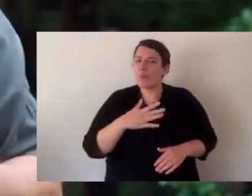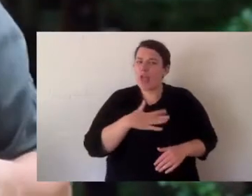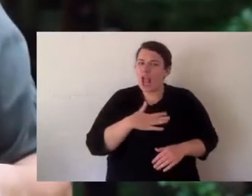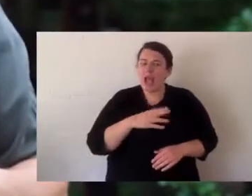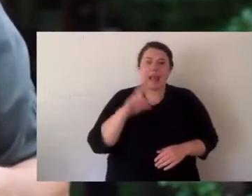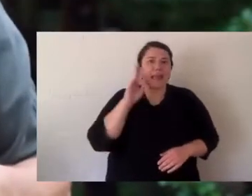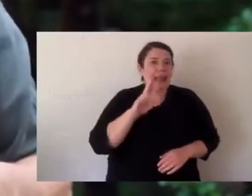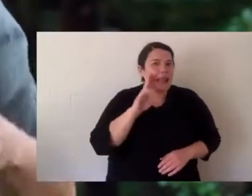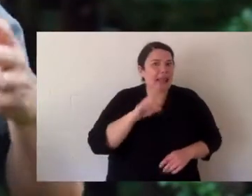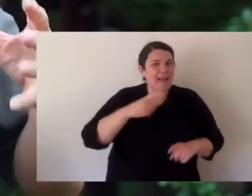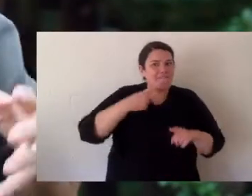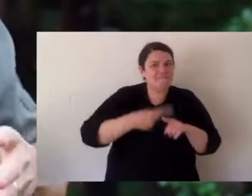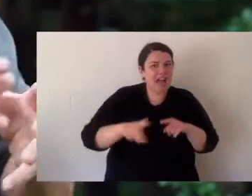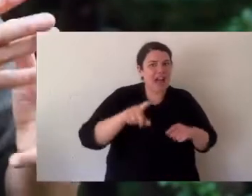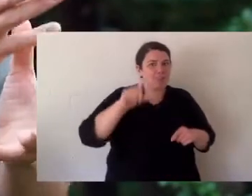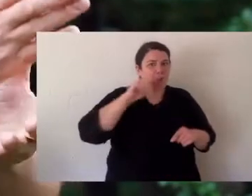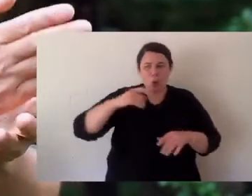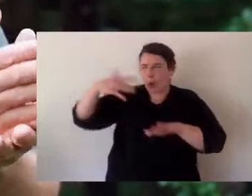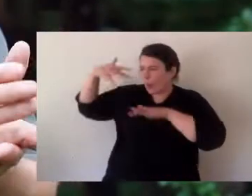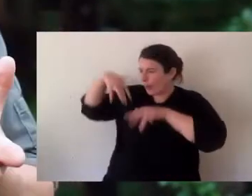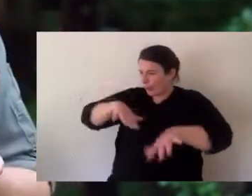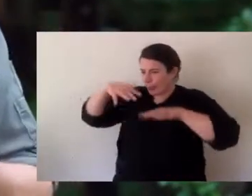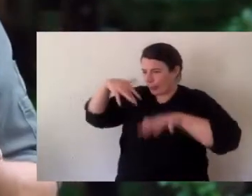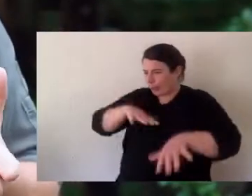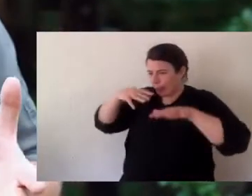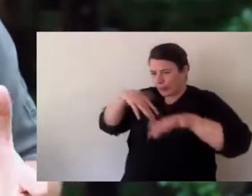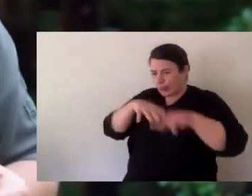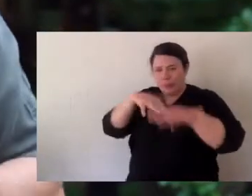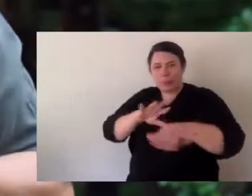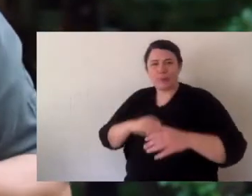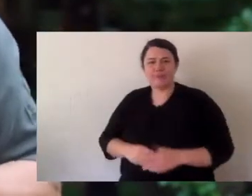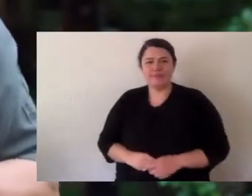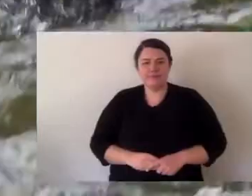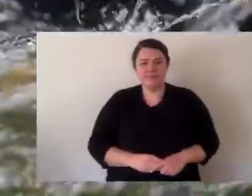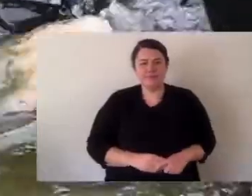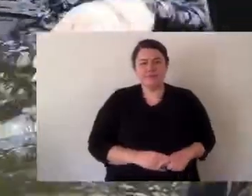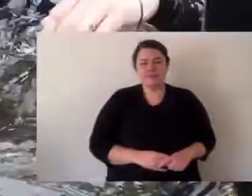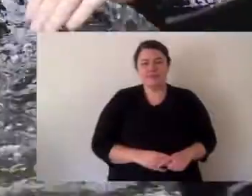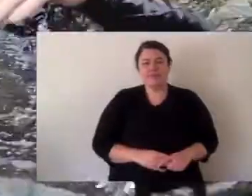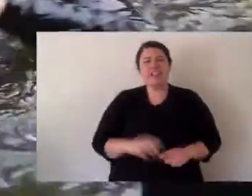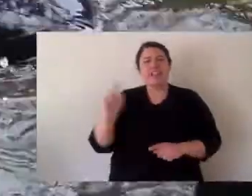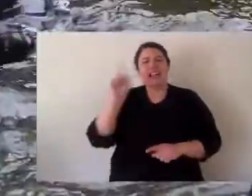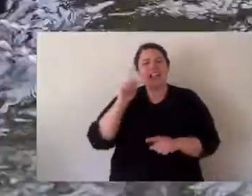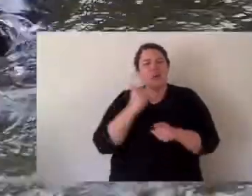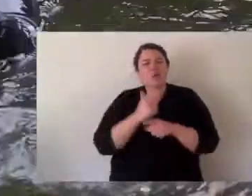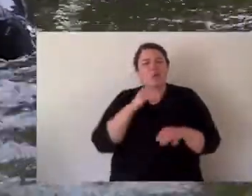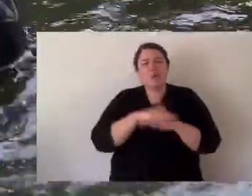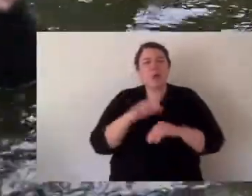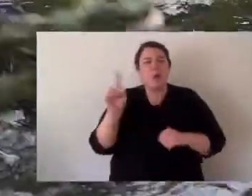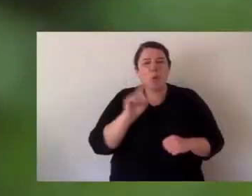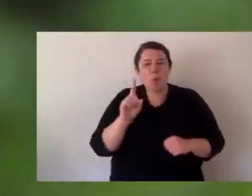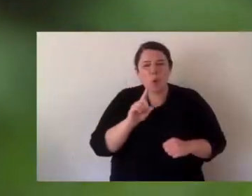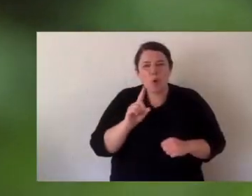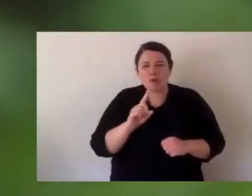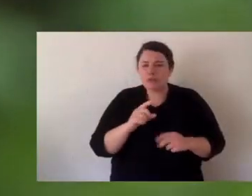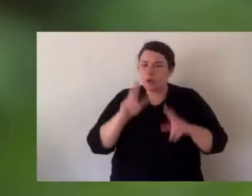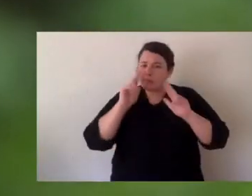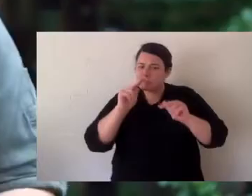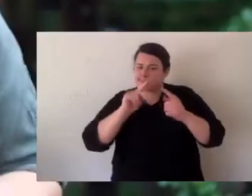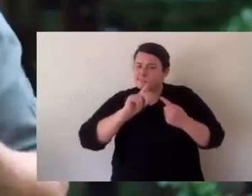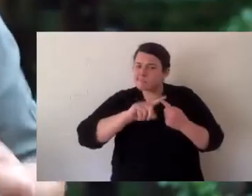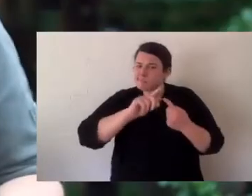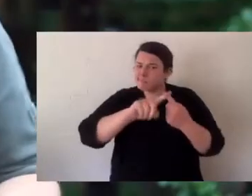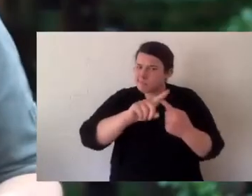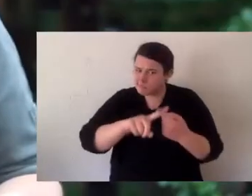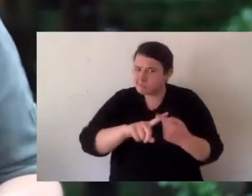off the great dividing range and so they like nice clean fast flowing water. Now I want to talk to you about the Manning River Turtle